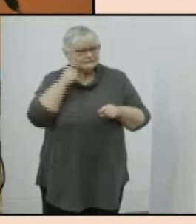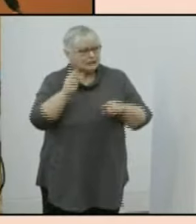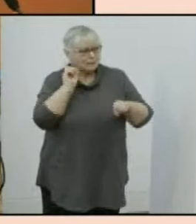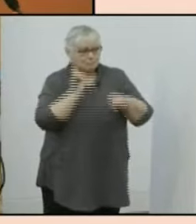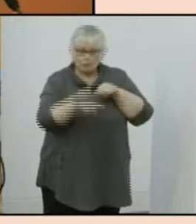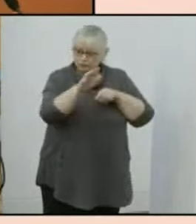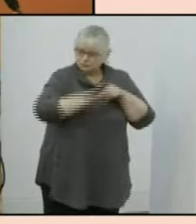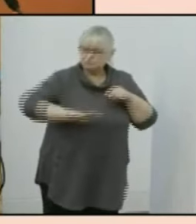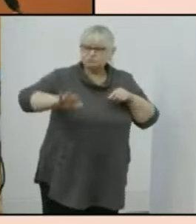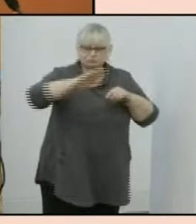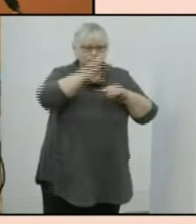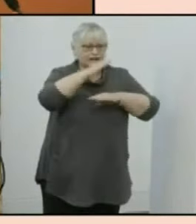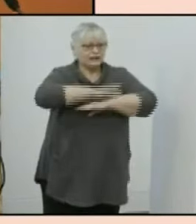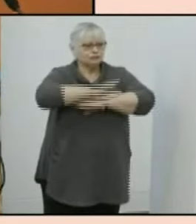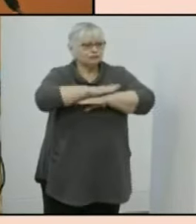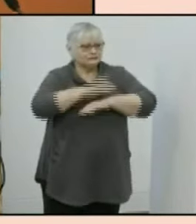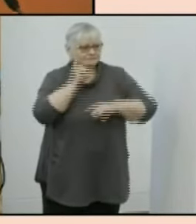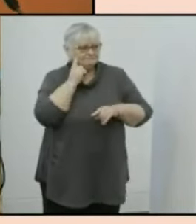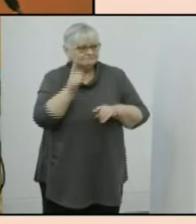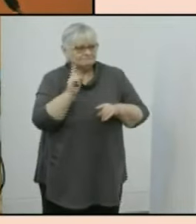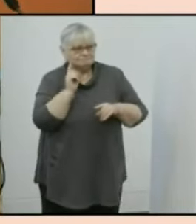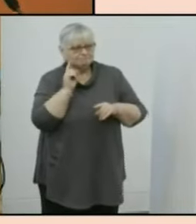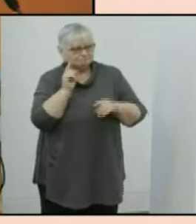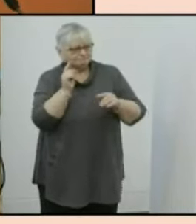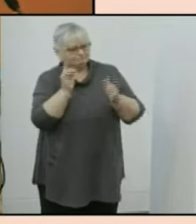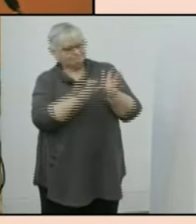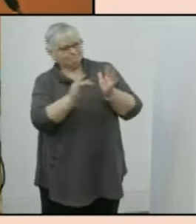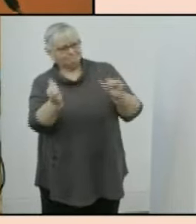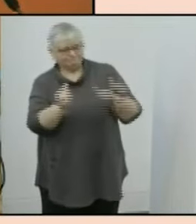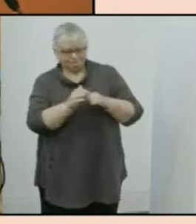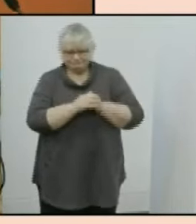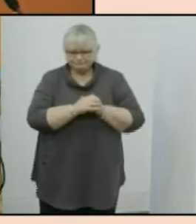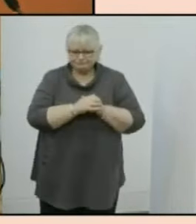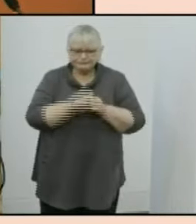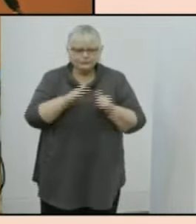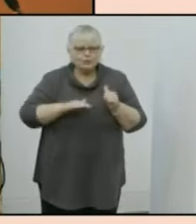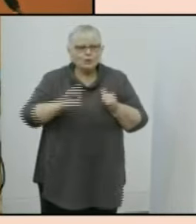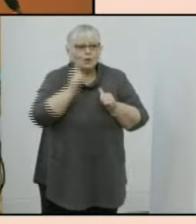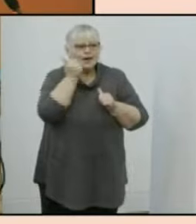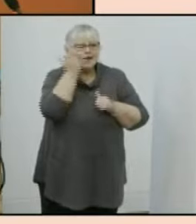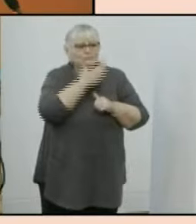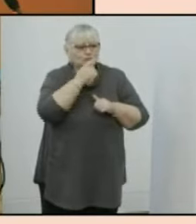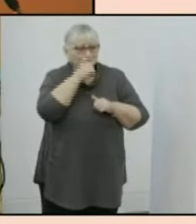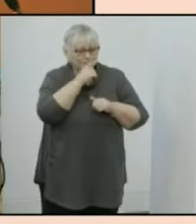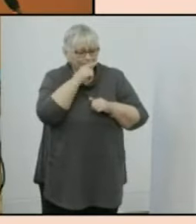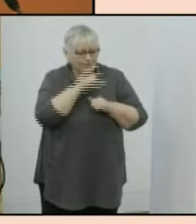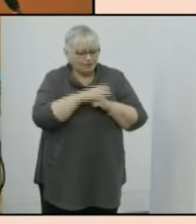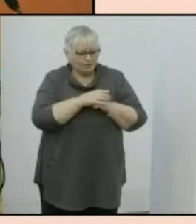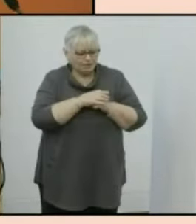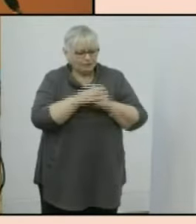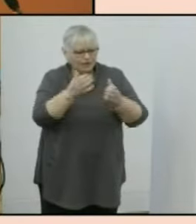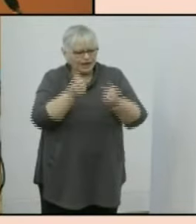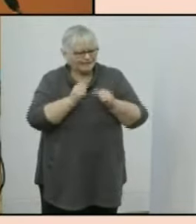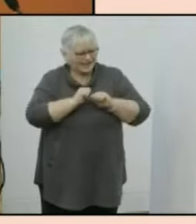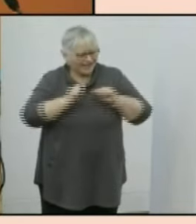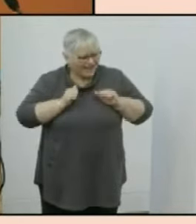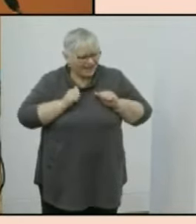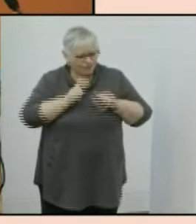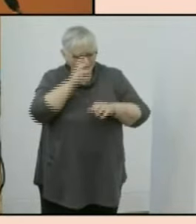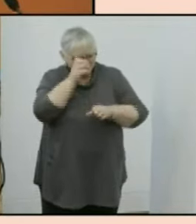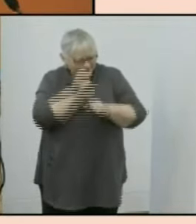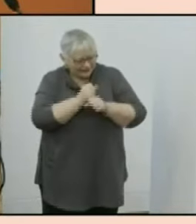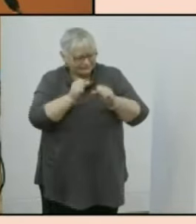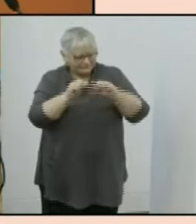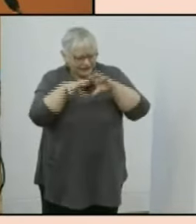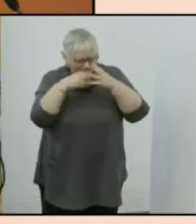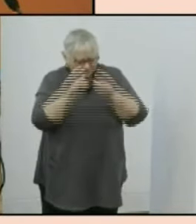um all aboriginal people Australia-wide we get all our customs and belief systems from the land that